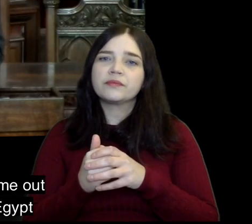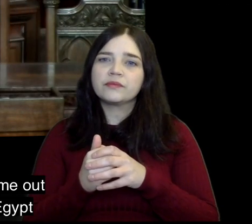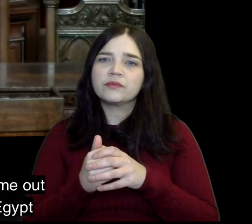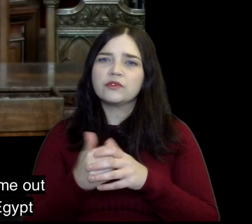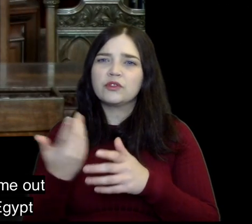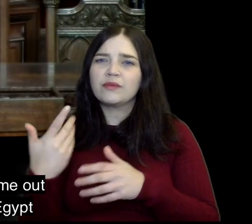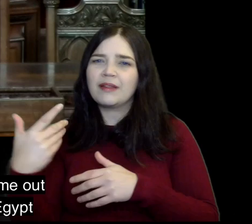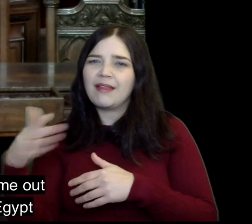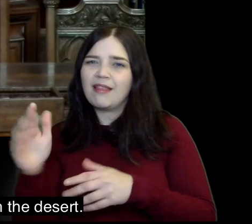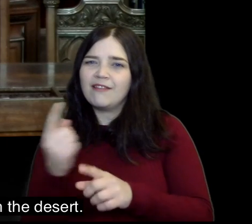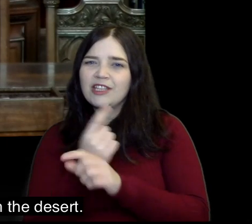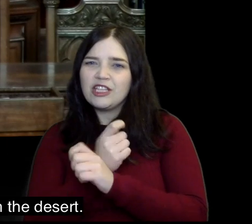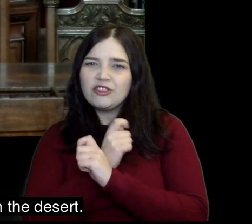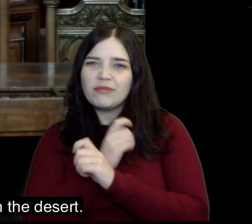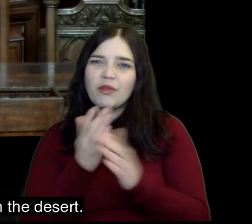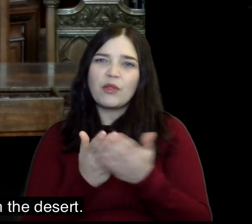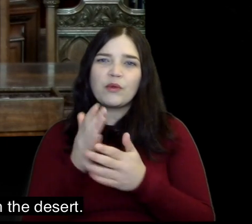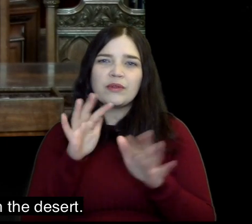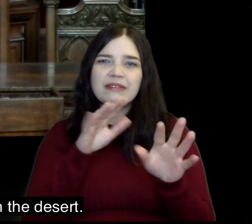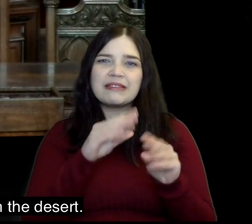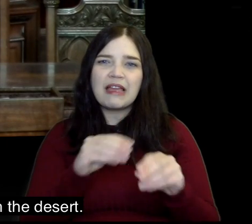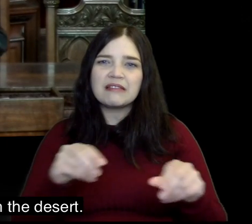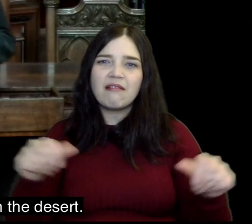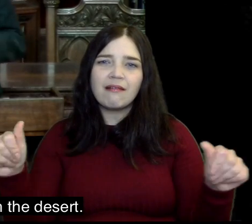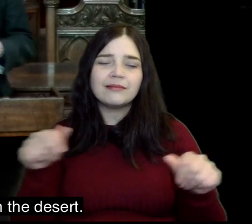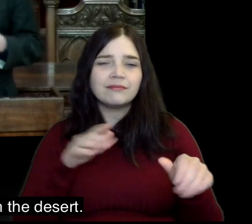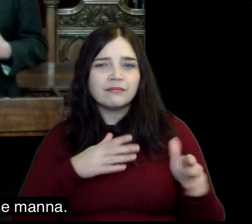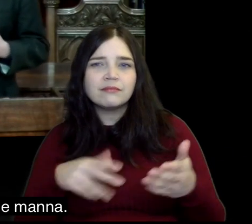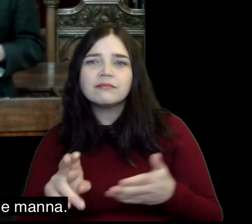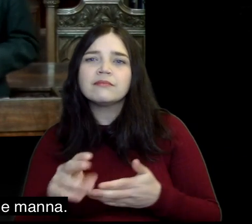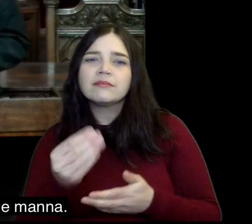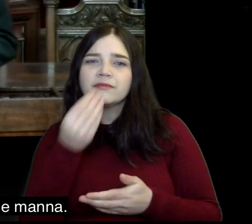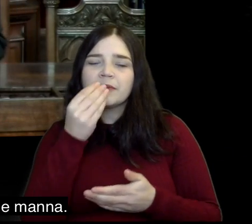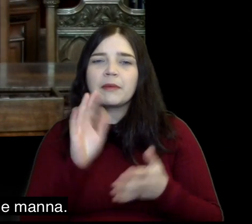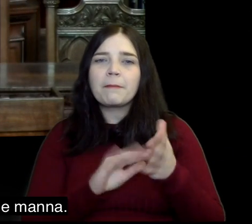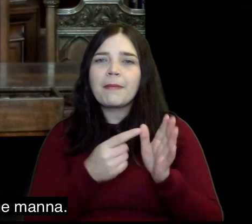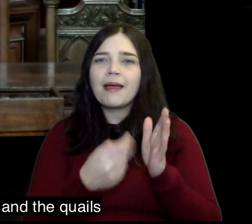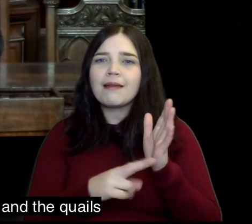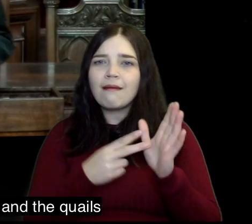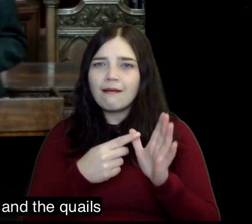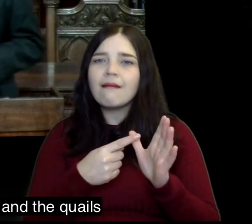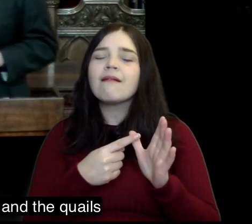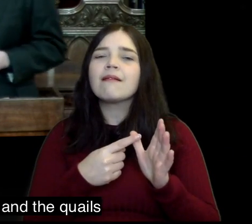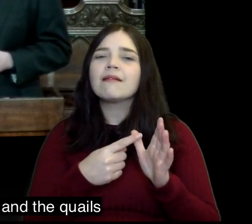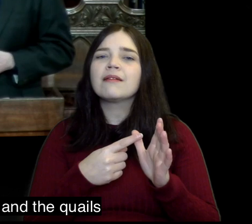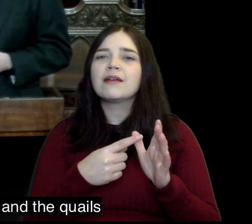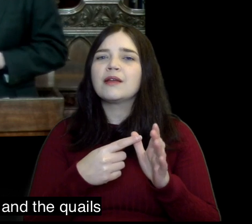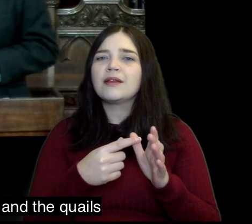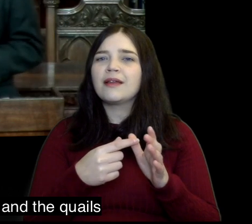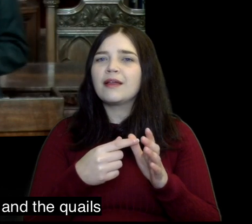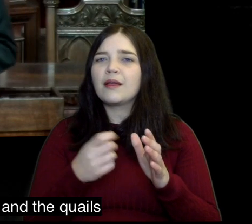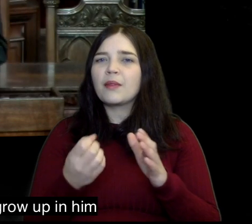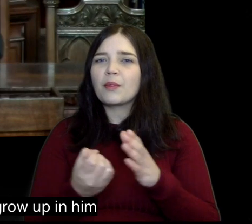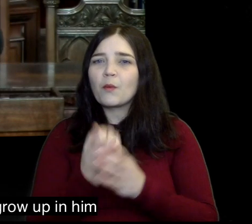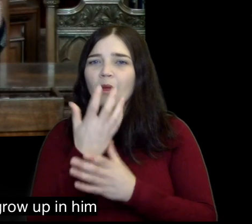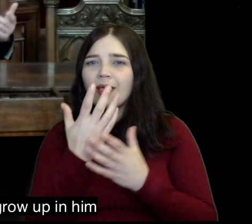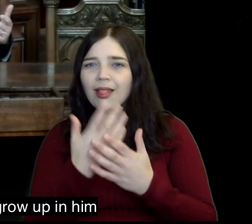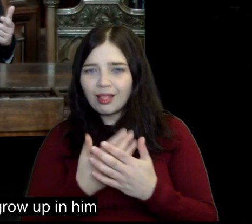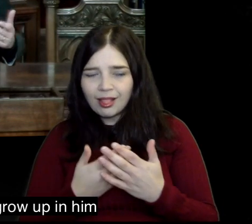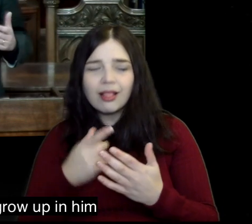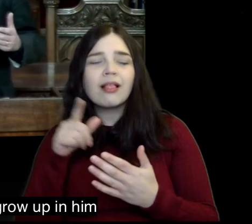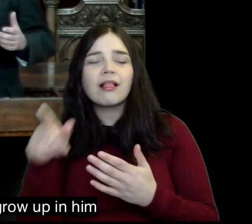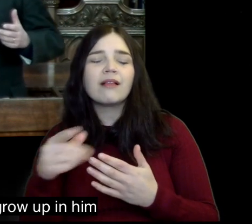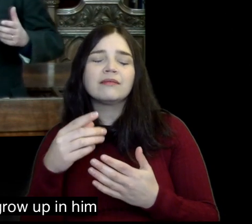land of Egypt and they went through the desert they were fed by the manna you'll remember the story and the